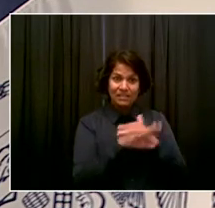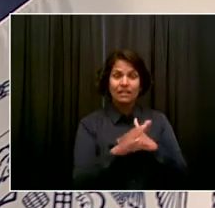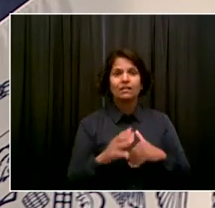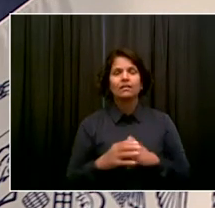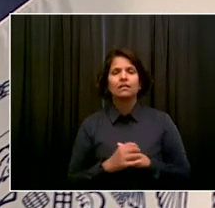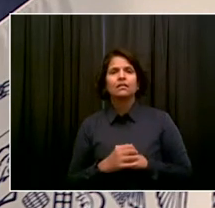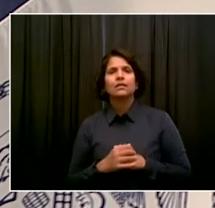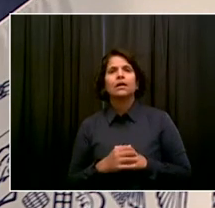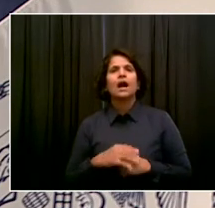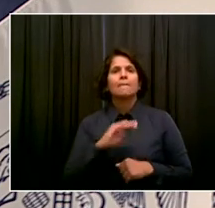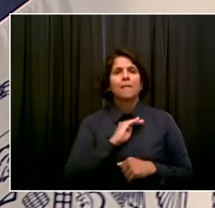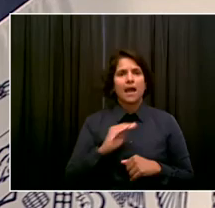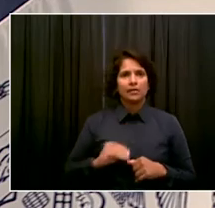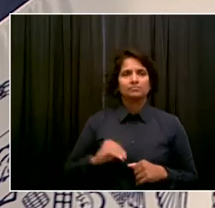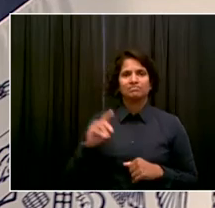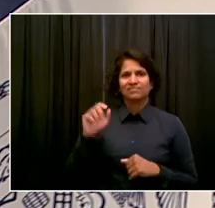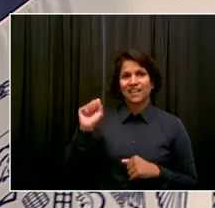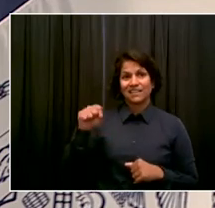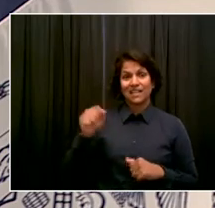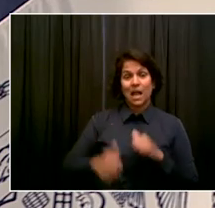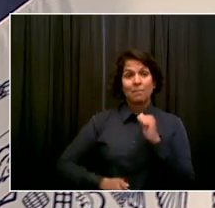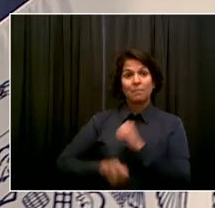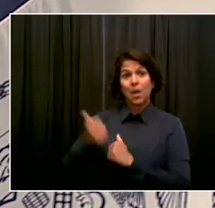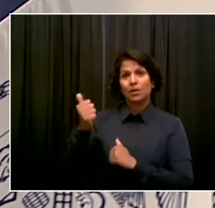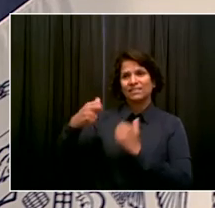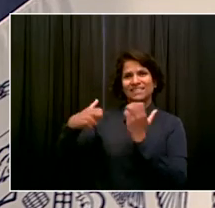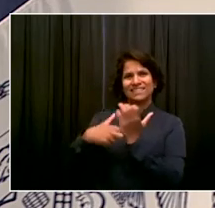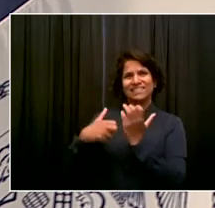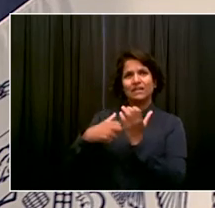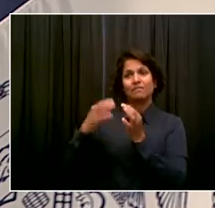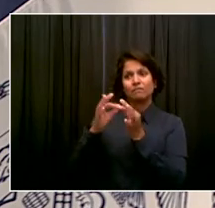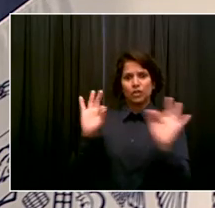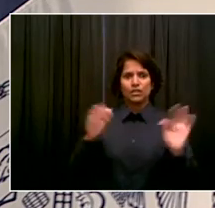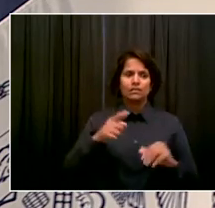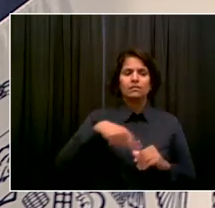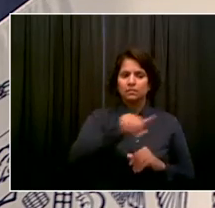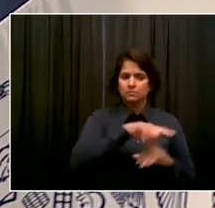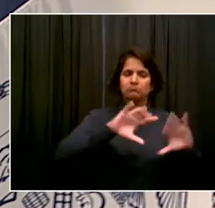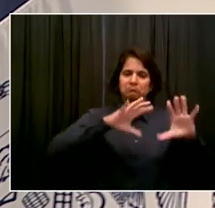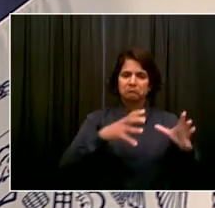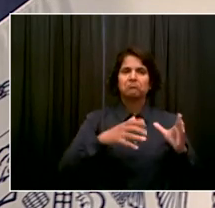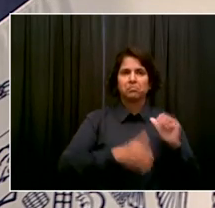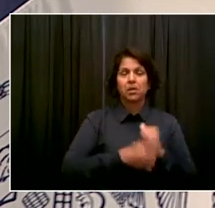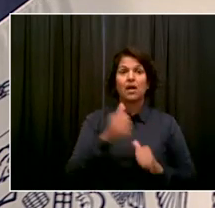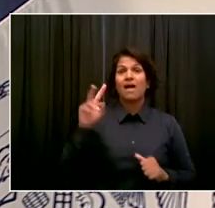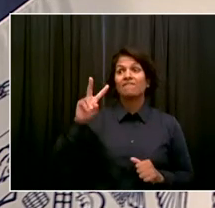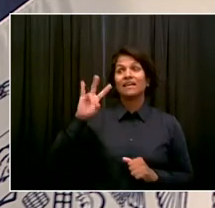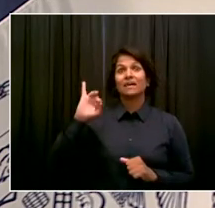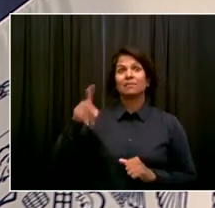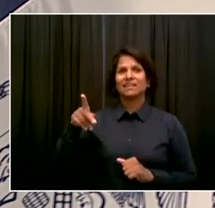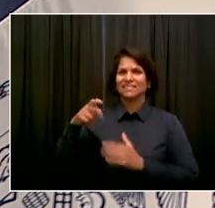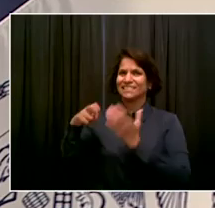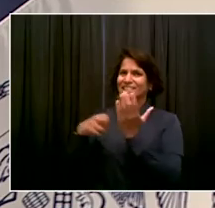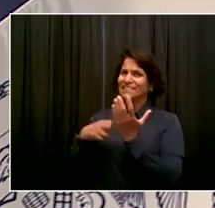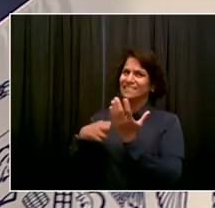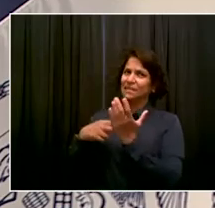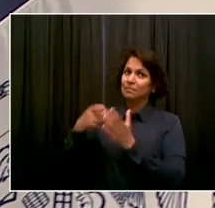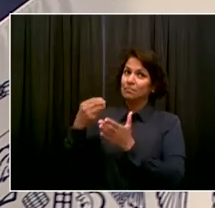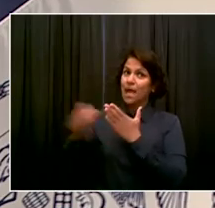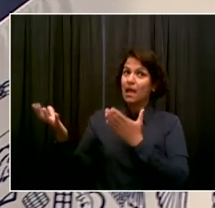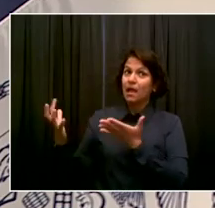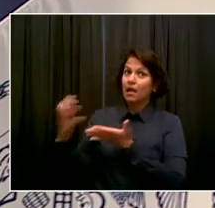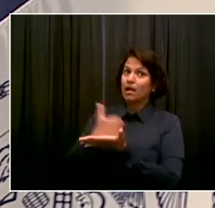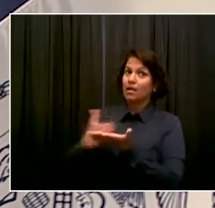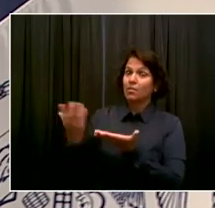and that was something we were very, very adamant about. The VIP tickets are to pay for much of the cost. And for those